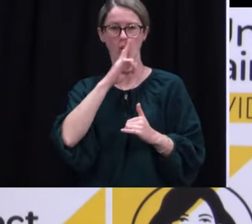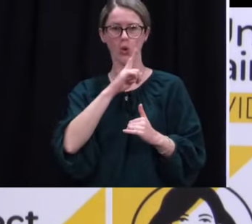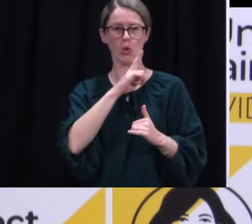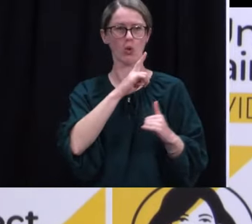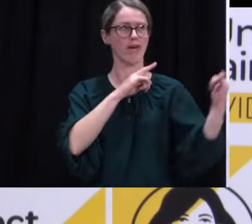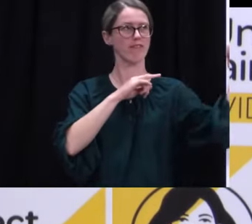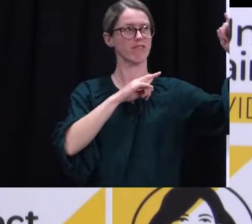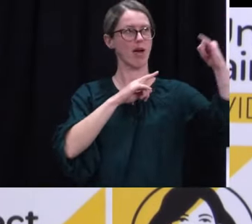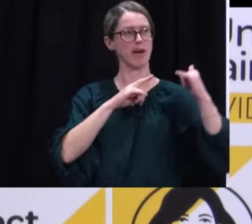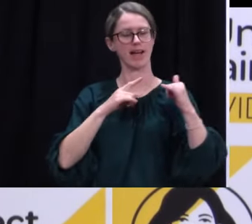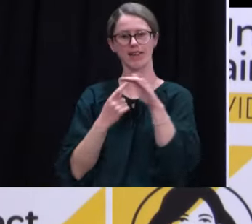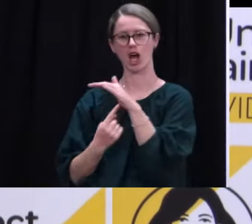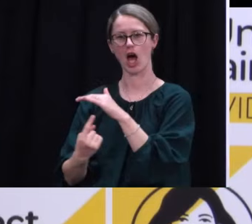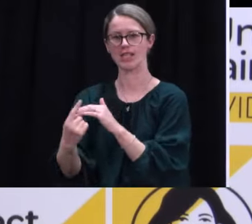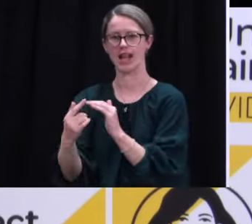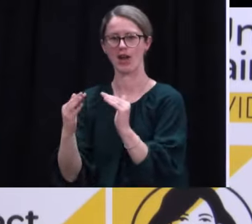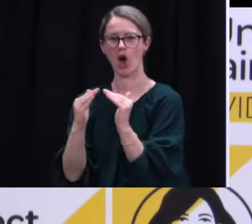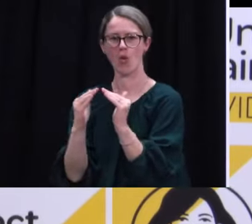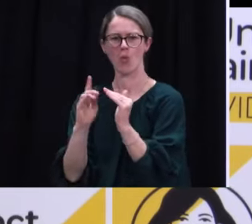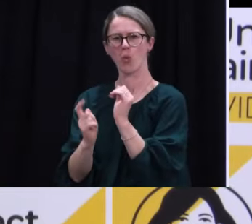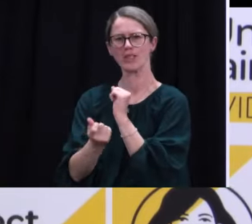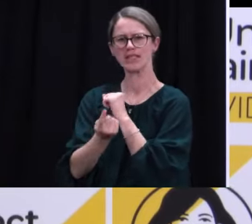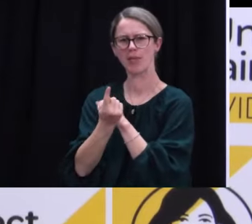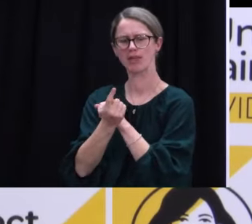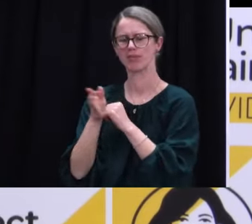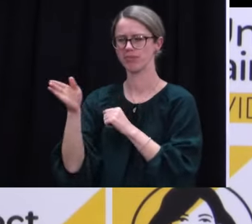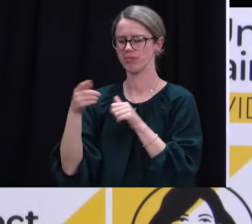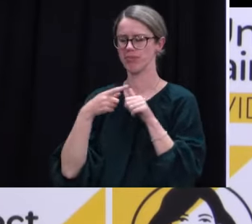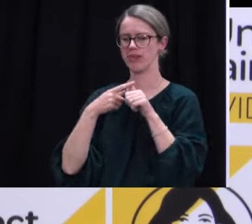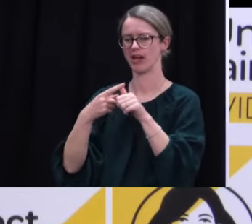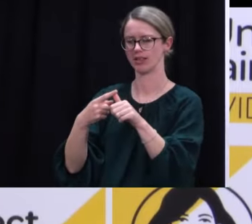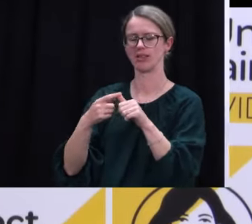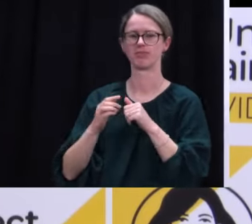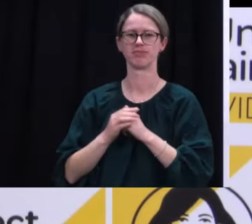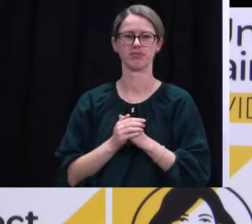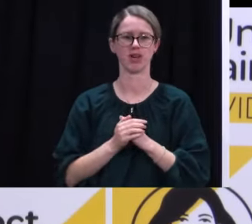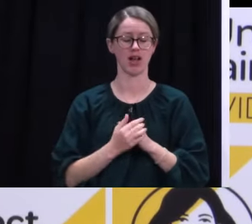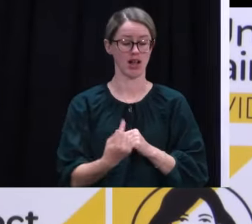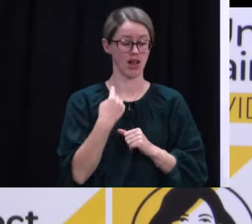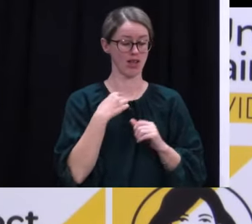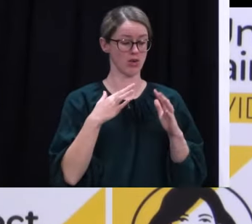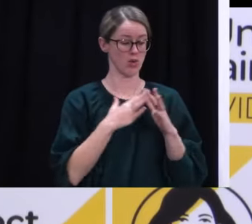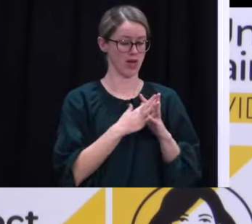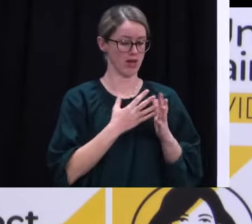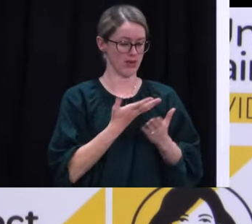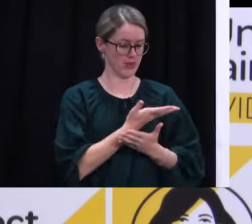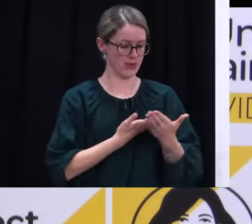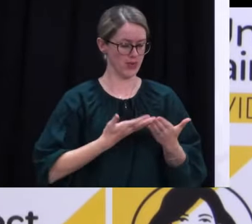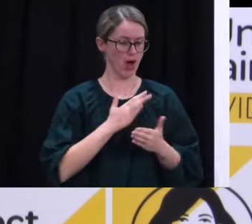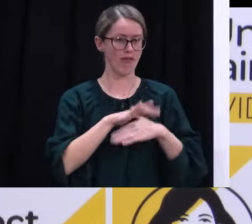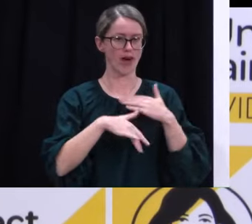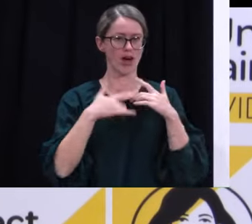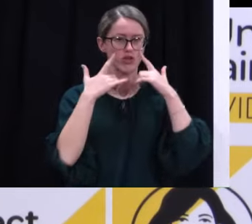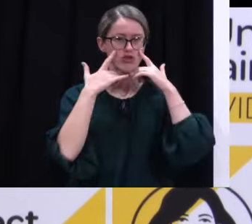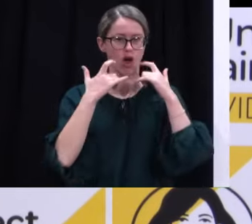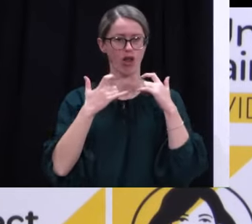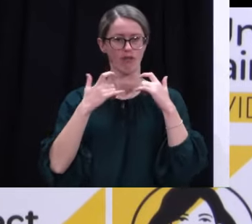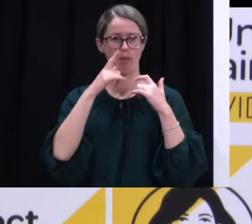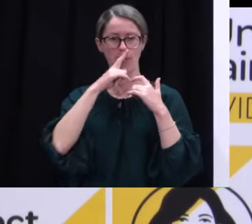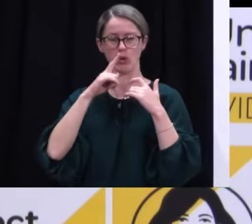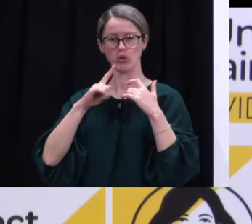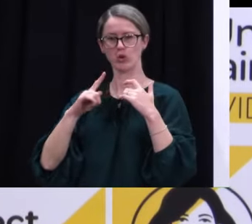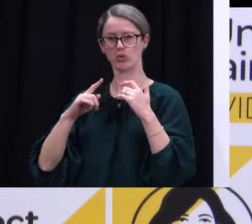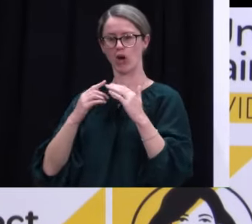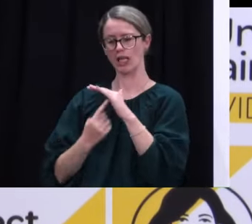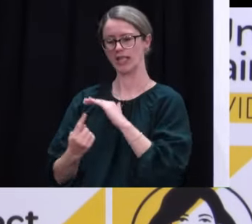Yeah. So we're still doing the work. In fact, we had a meeting last week on some of the Reconnecting New Zealand work. The trial for home isolation